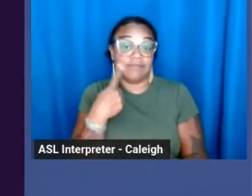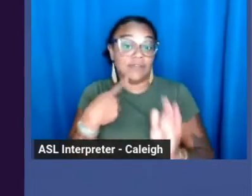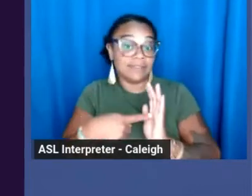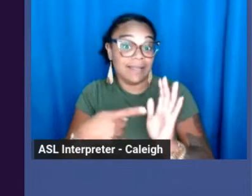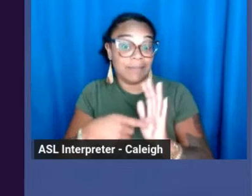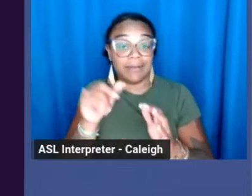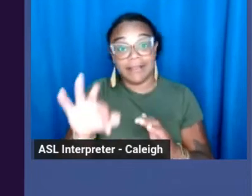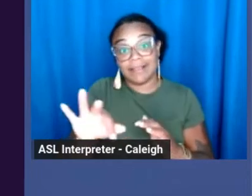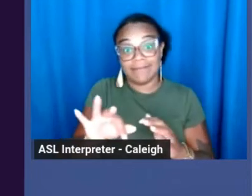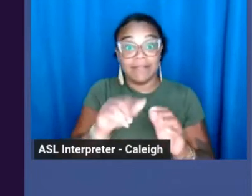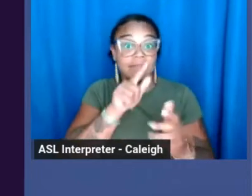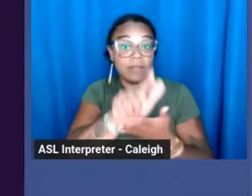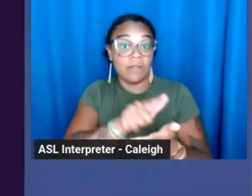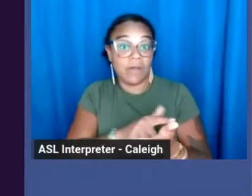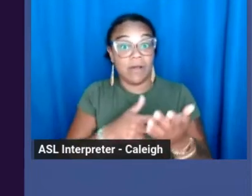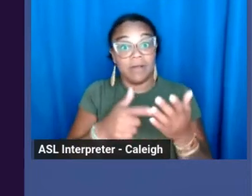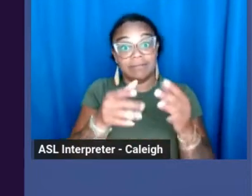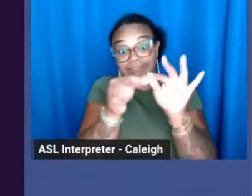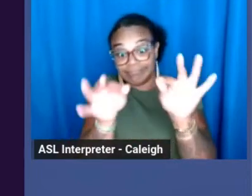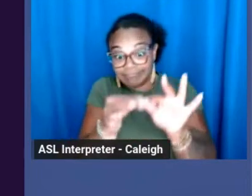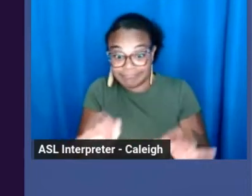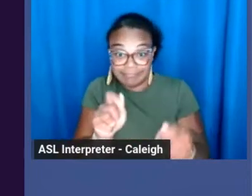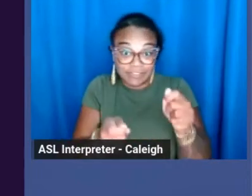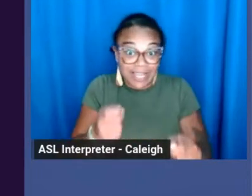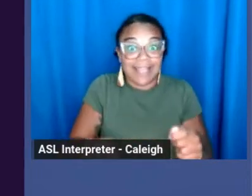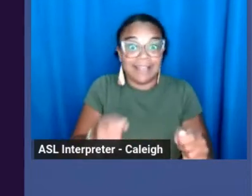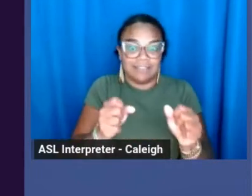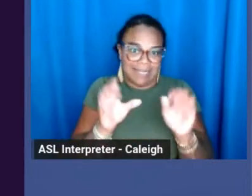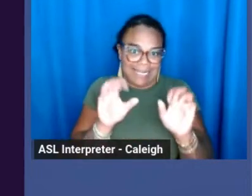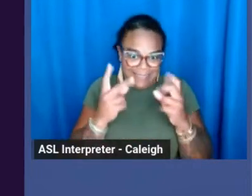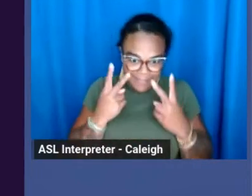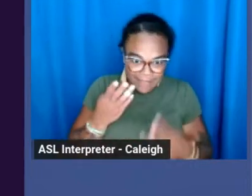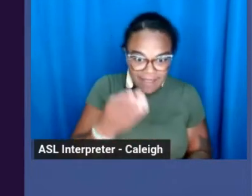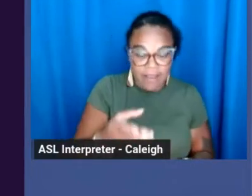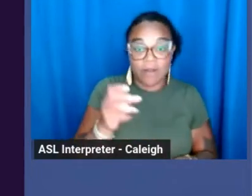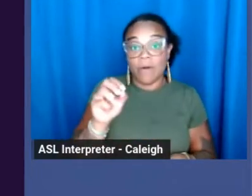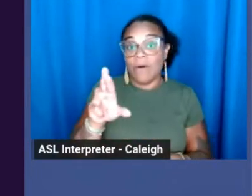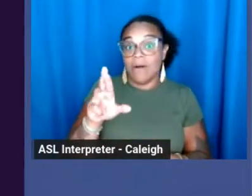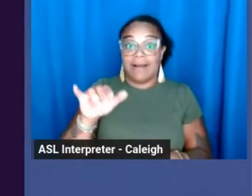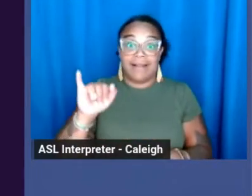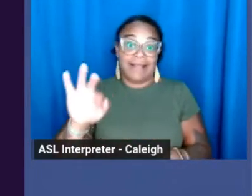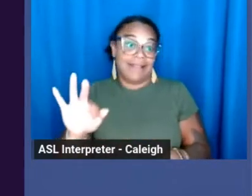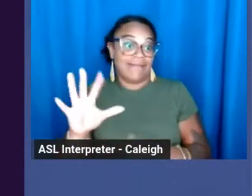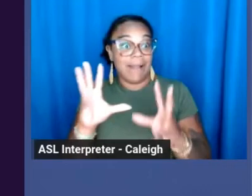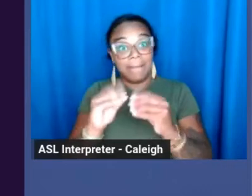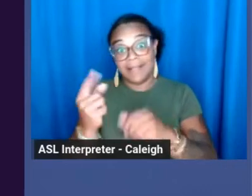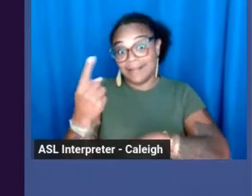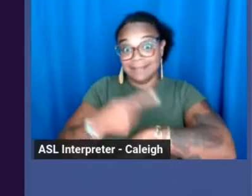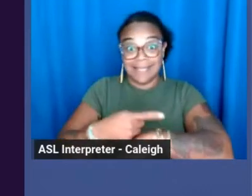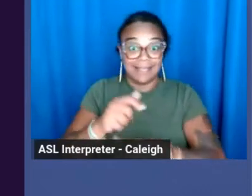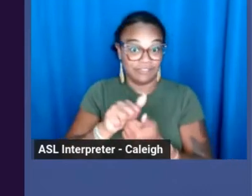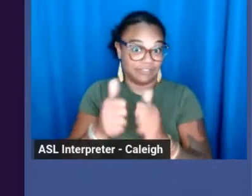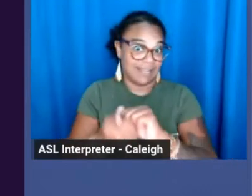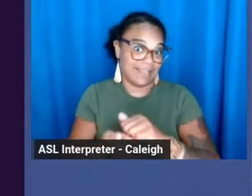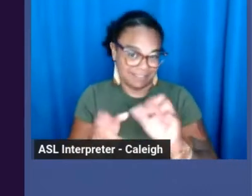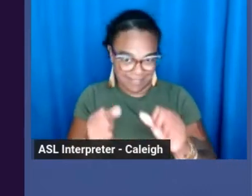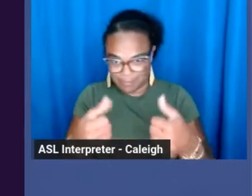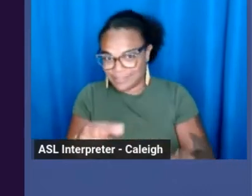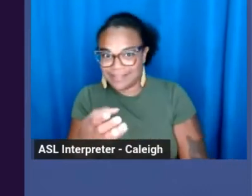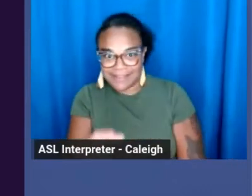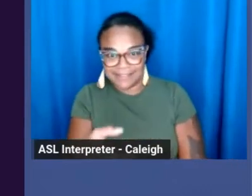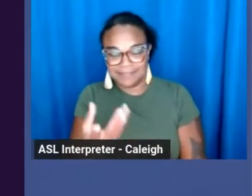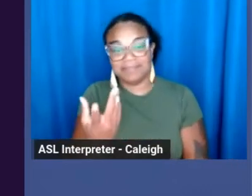updated or if the dates change on a meeting. And it makes your